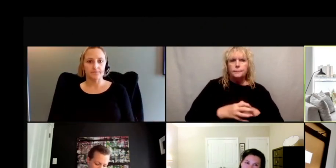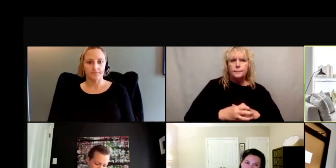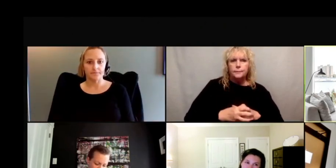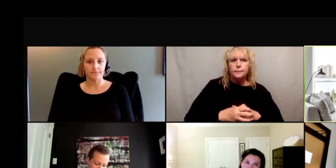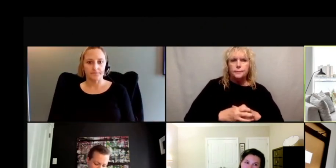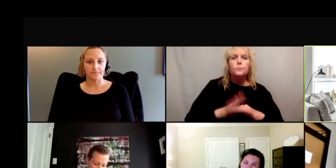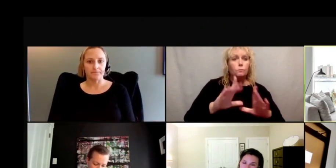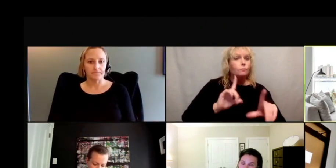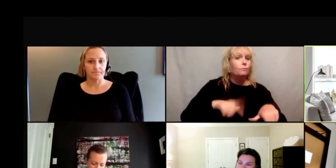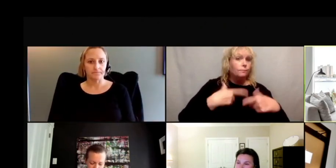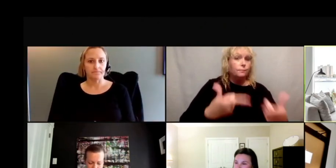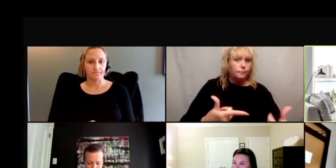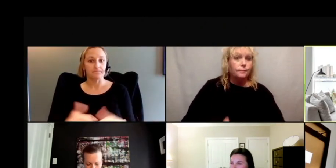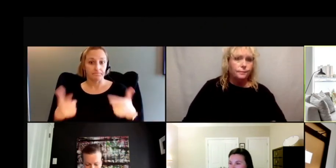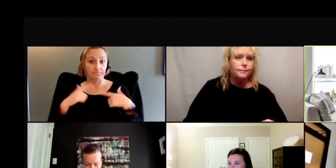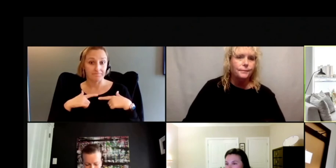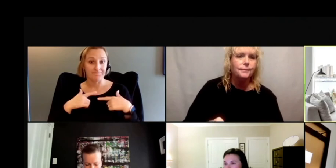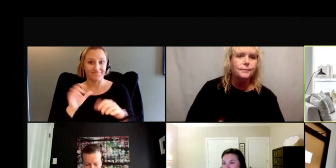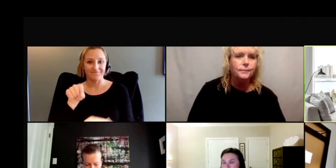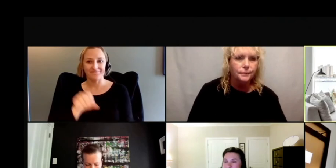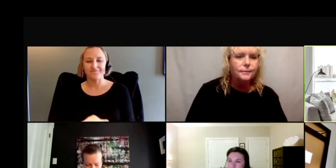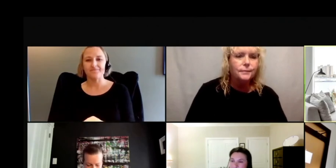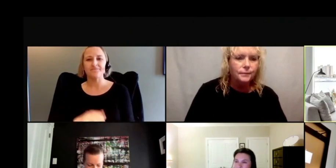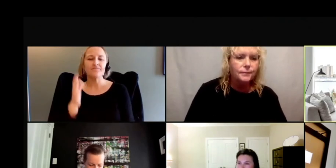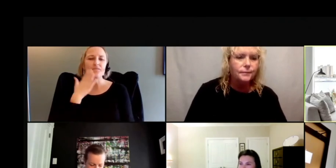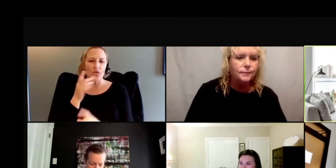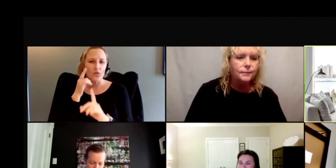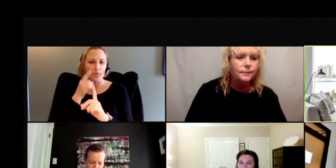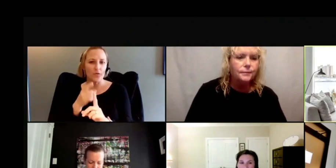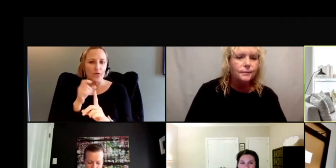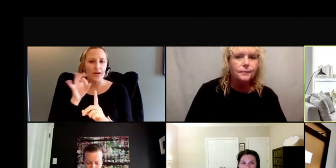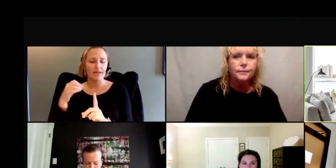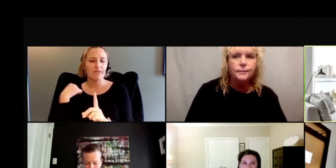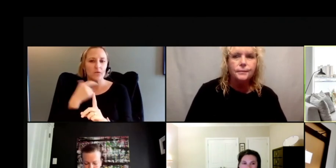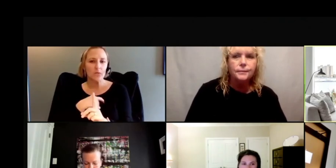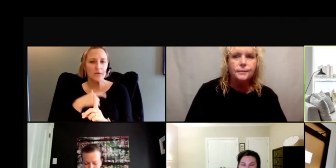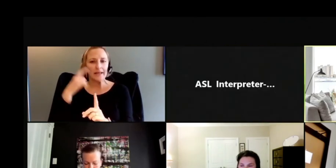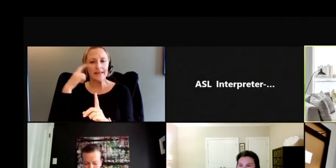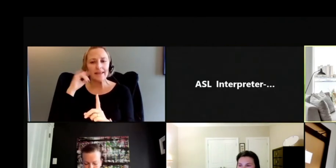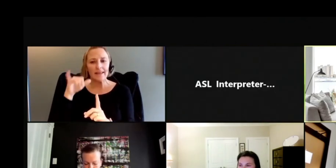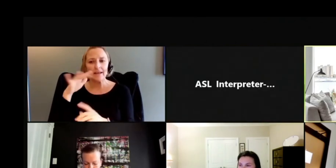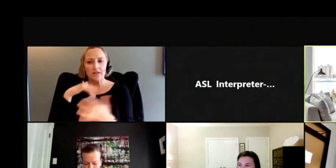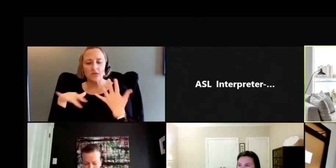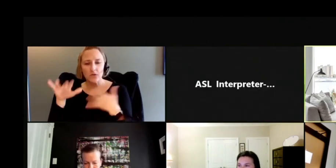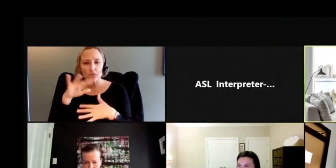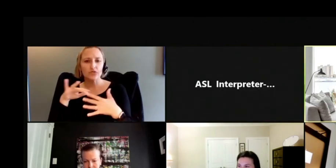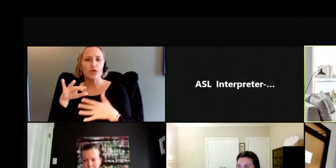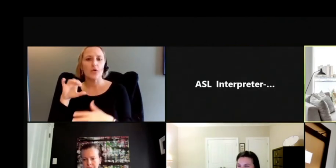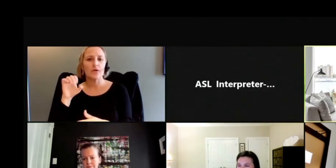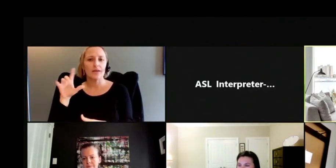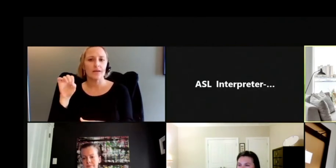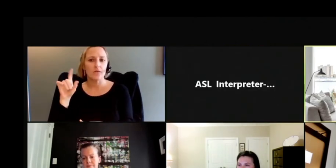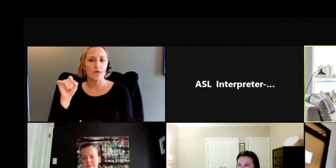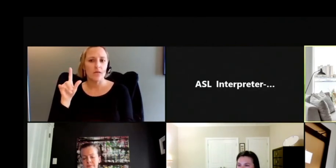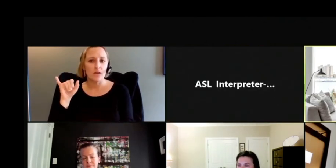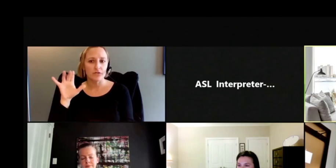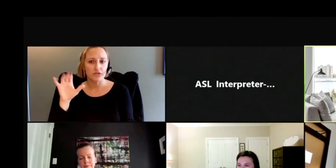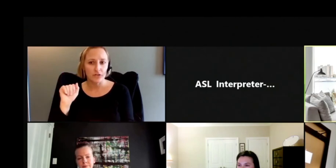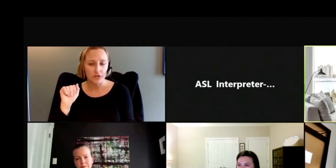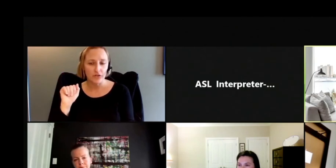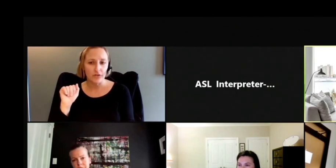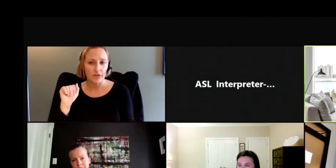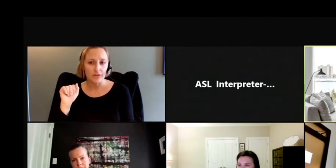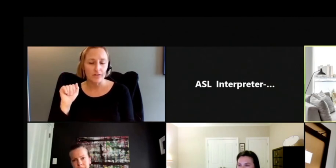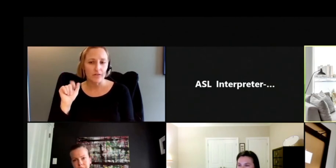Yeah. So if we look at it, that's a good point. And if we look at it from a social ecological issue, because a lot of times when we're doing research and